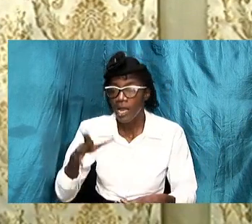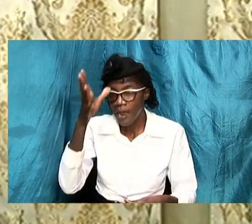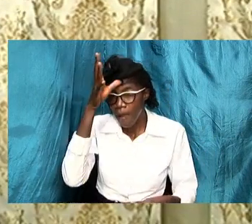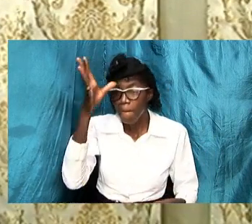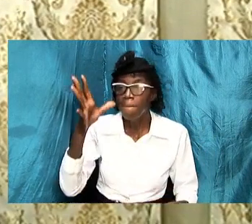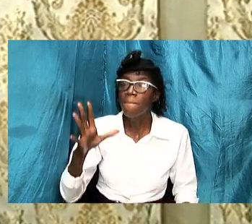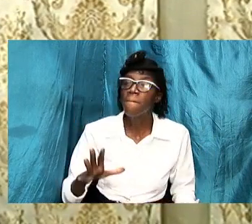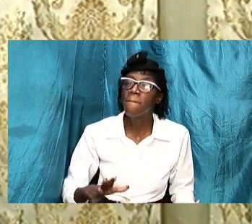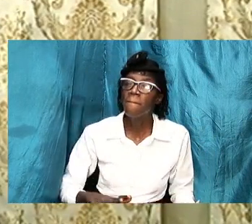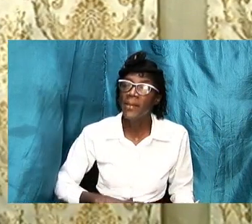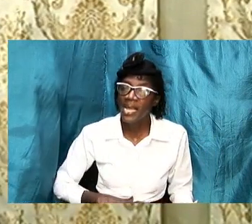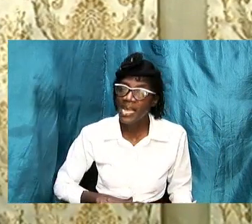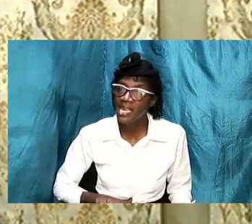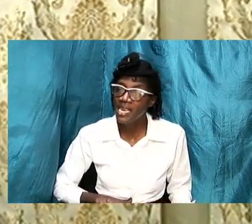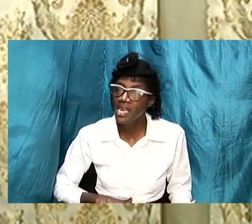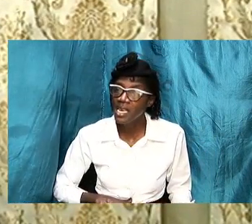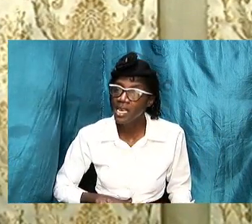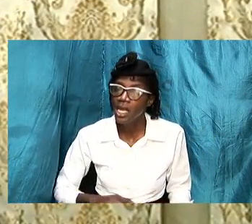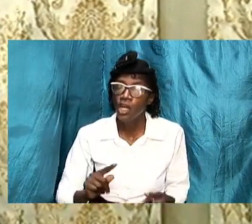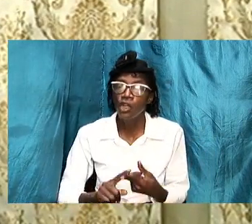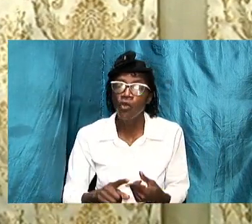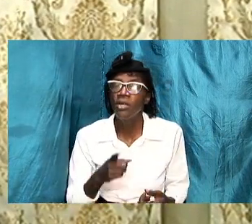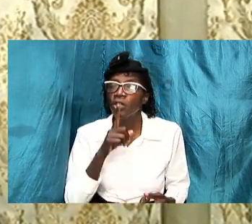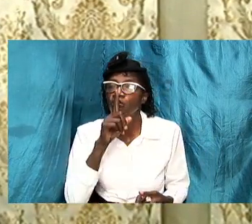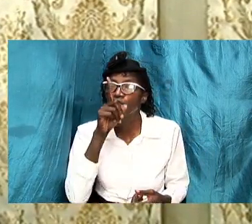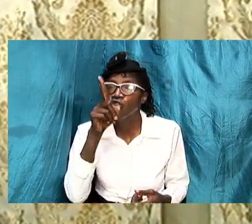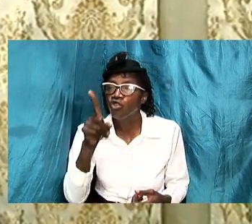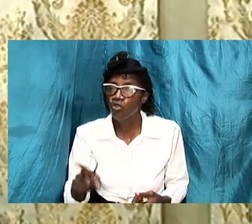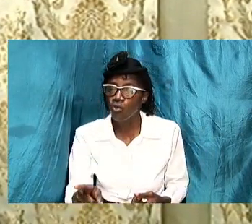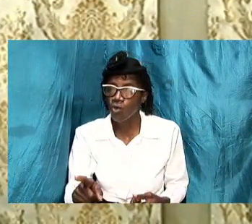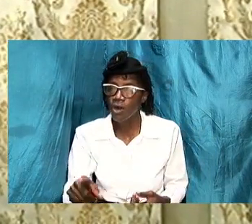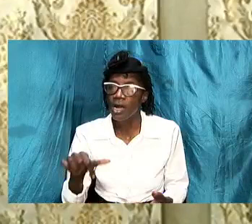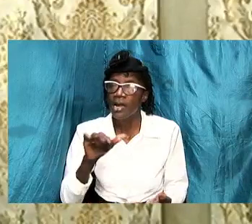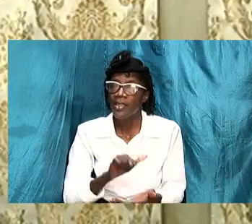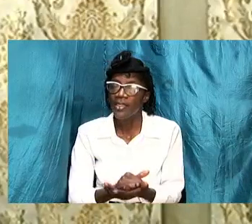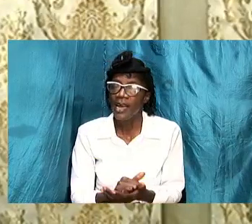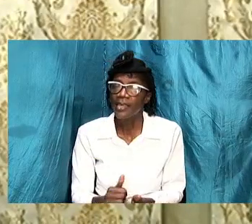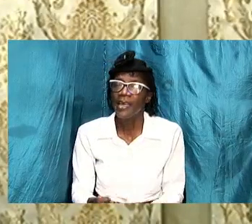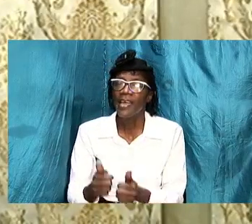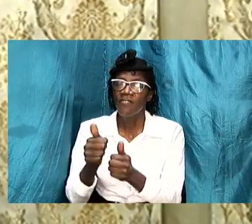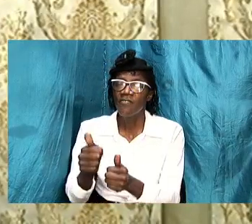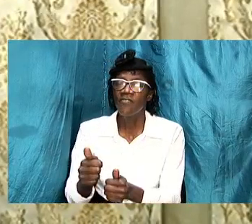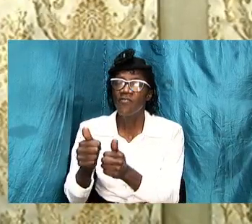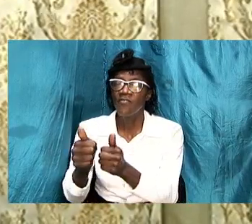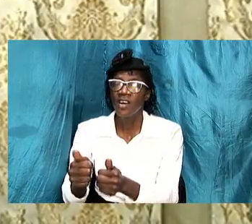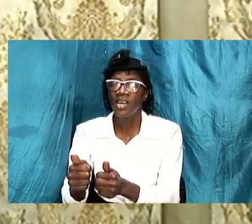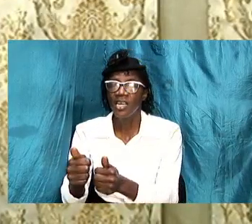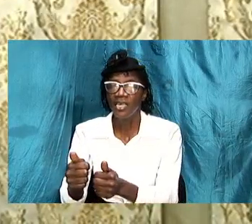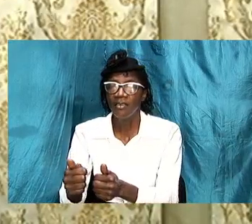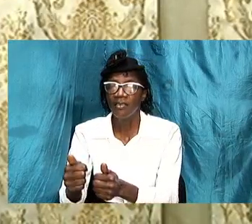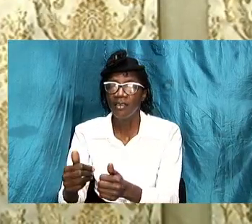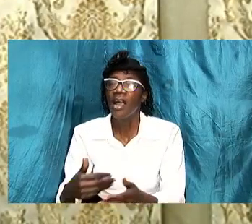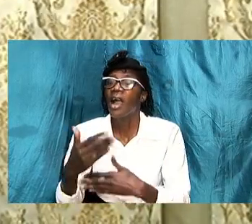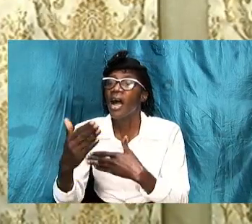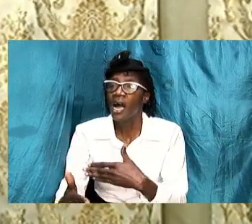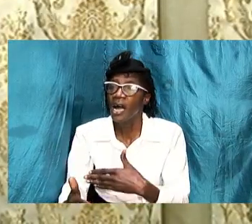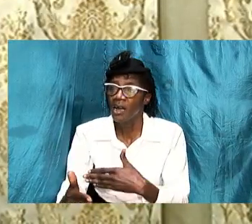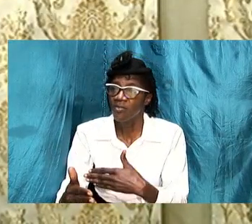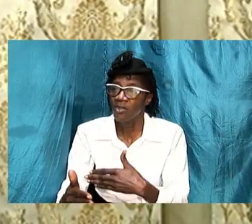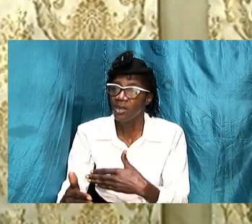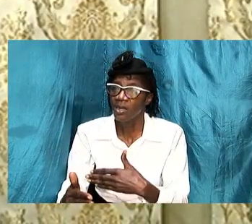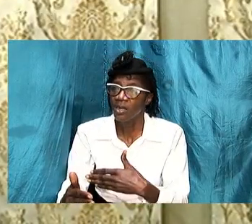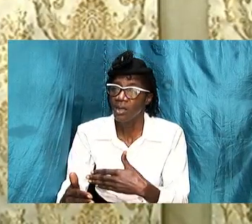to ensure that it follows after the pattern that